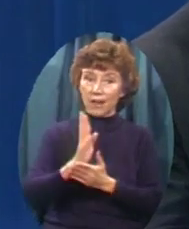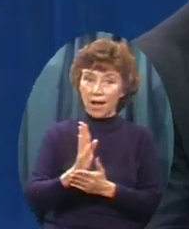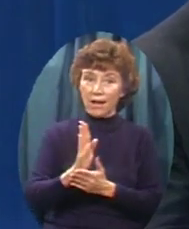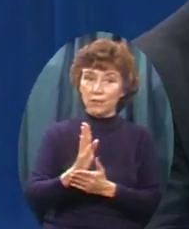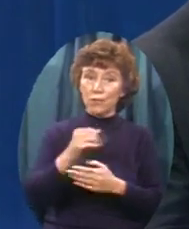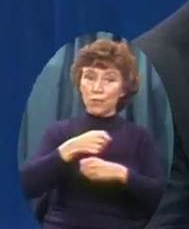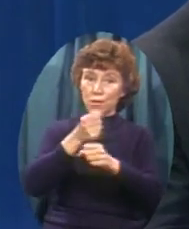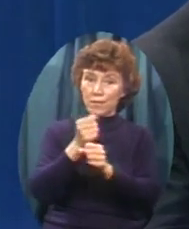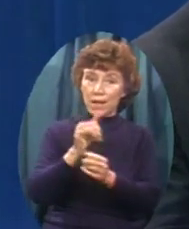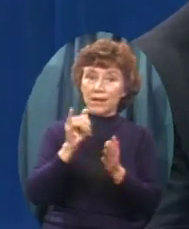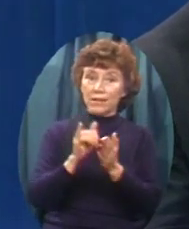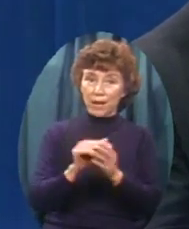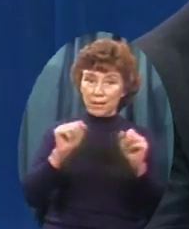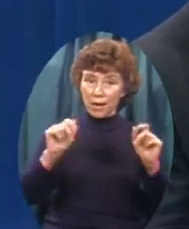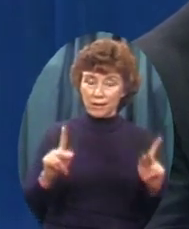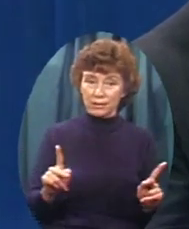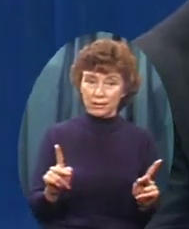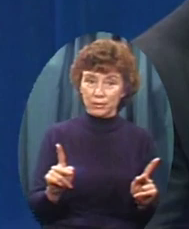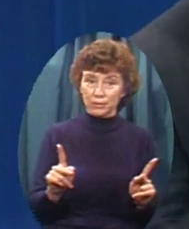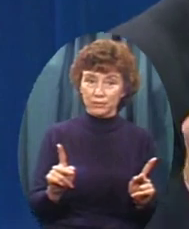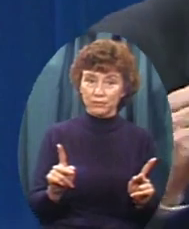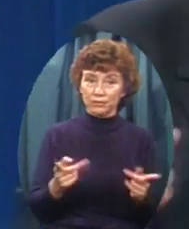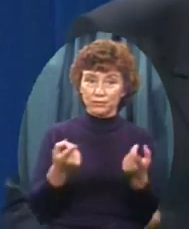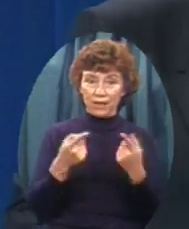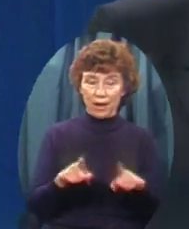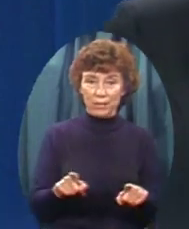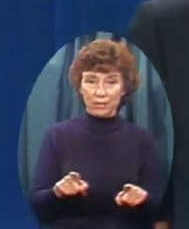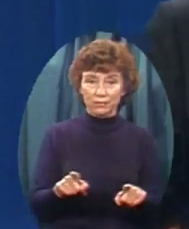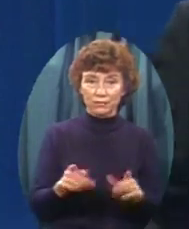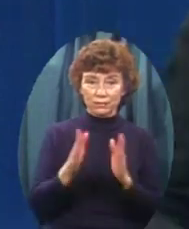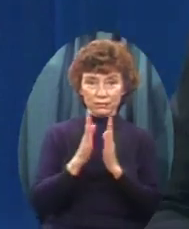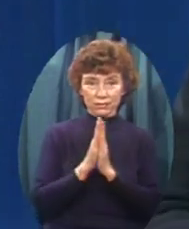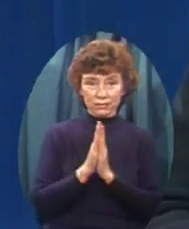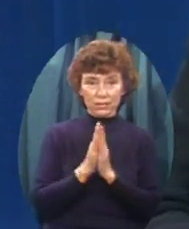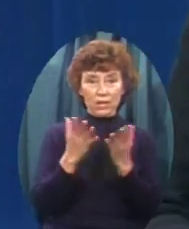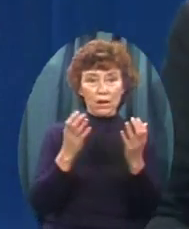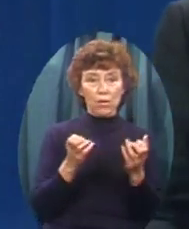Let's bow our heads in prayer I want Dr. Ed Hindson